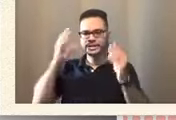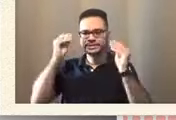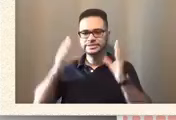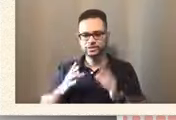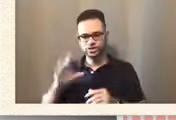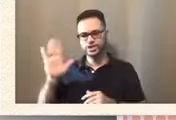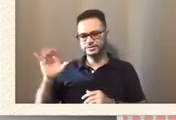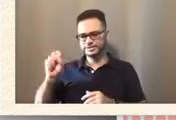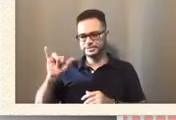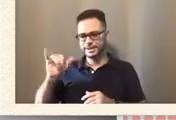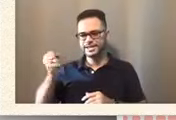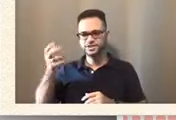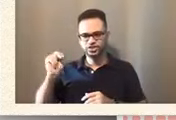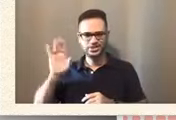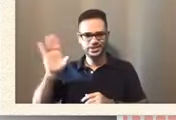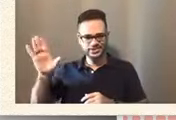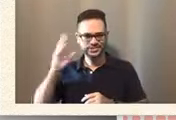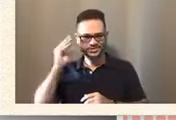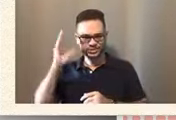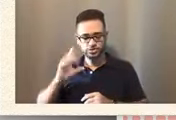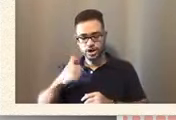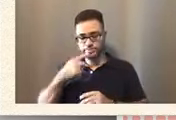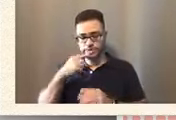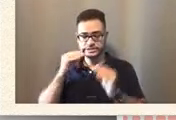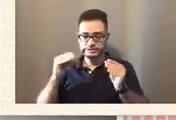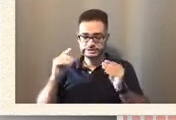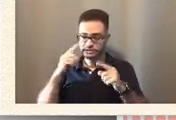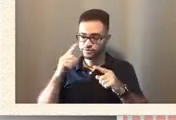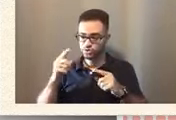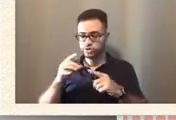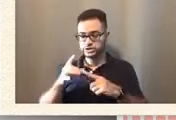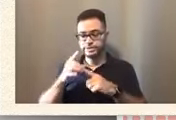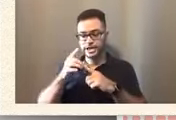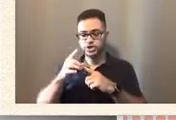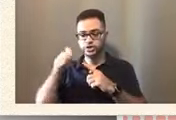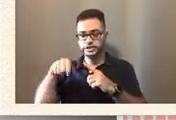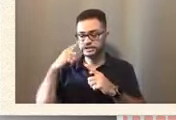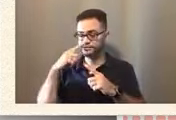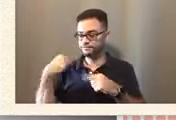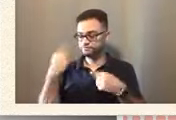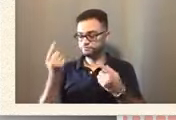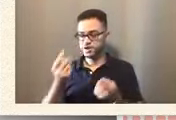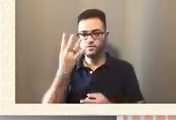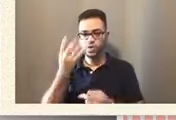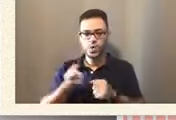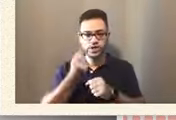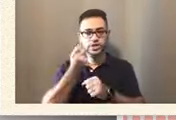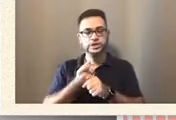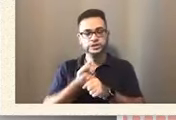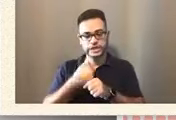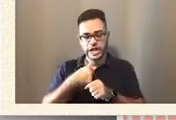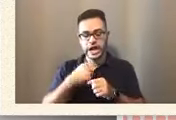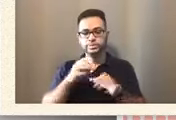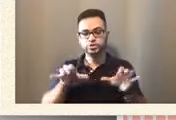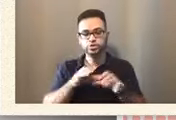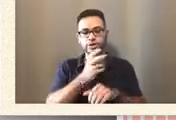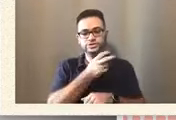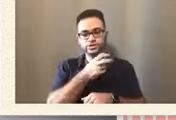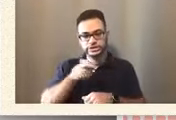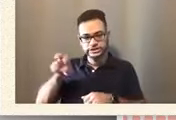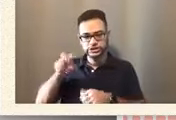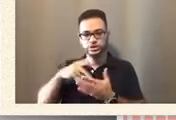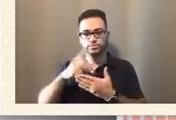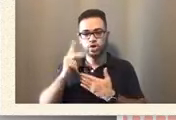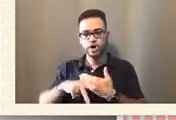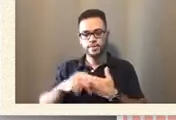with special needs for the past four years. I'm doing the transition program, so I have high school, the